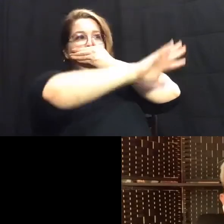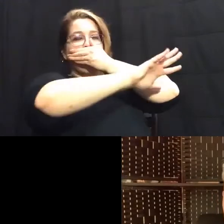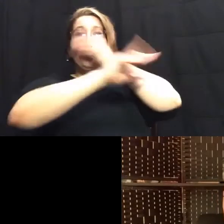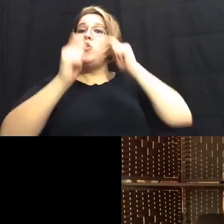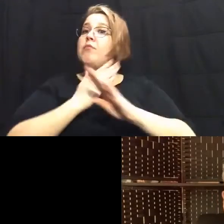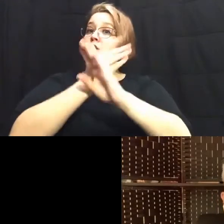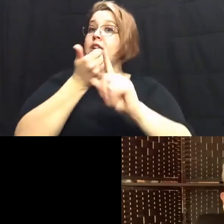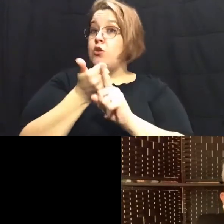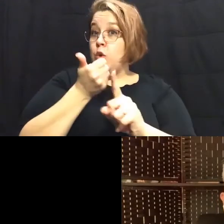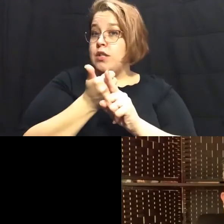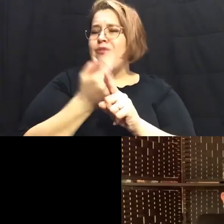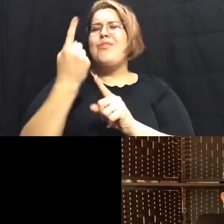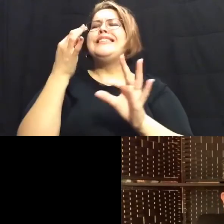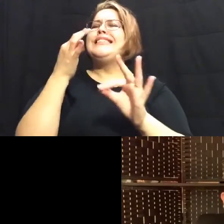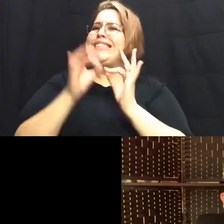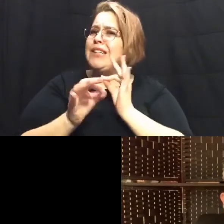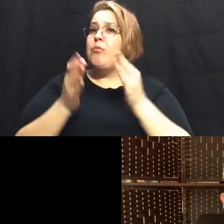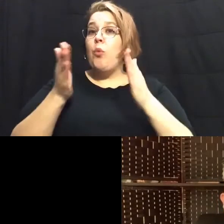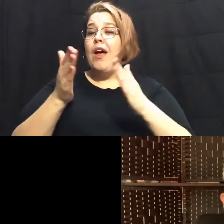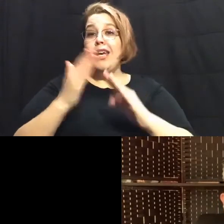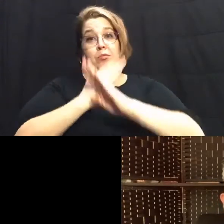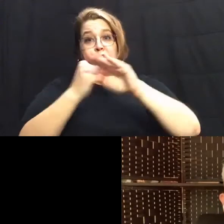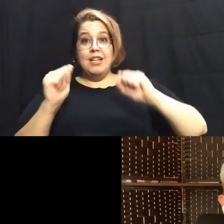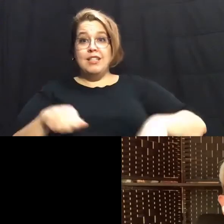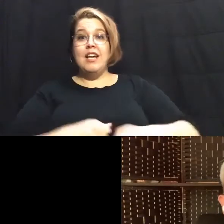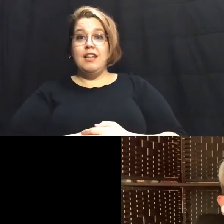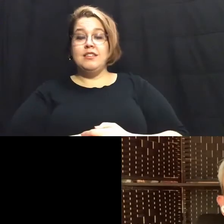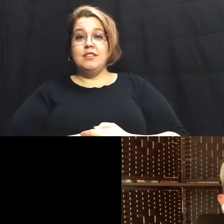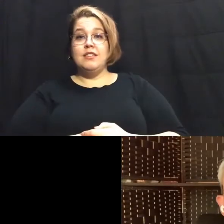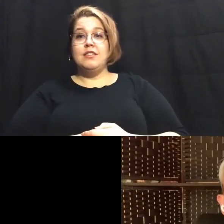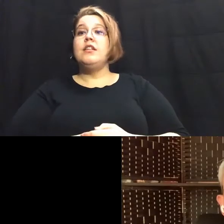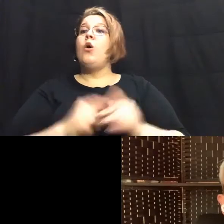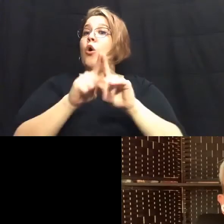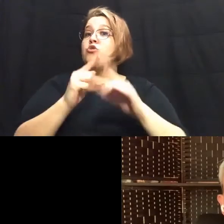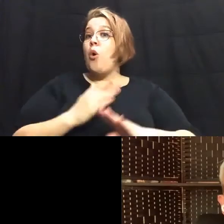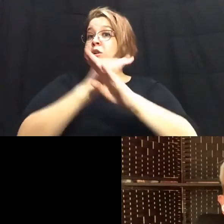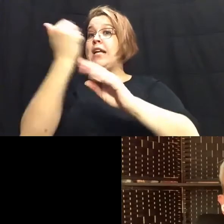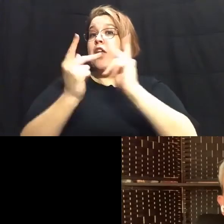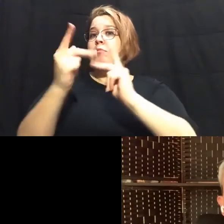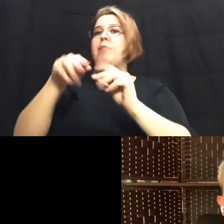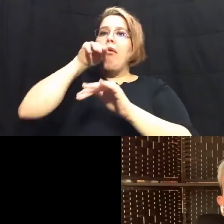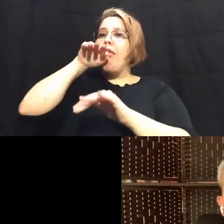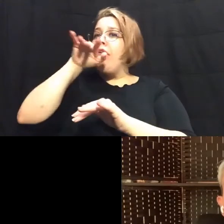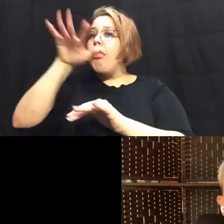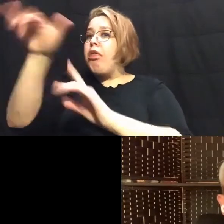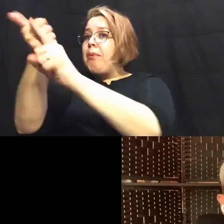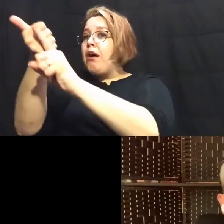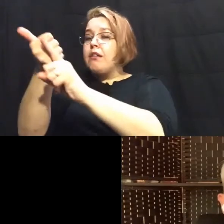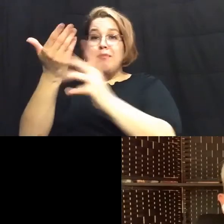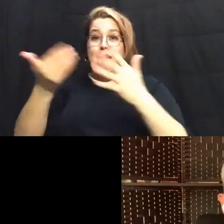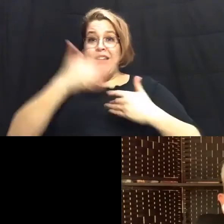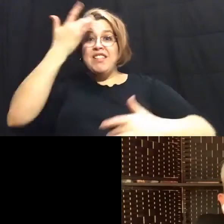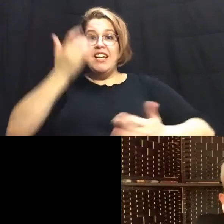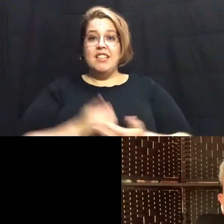yourself one simple way that you can protect yourself uh and protect others from you potentially of having the virus and